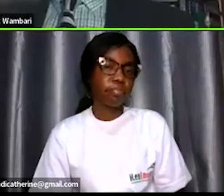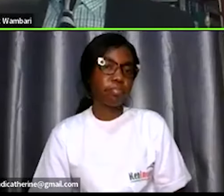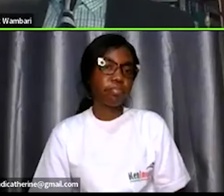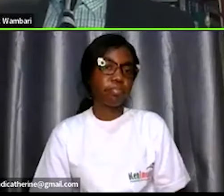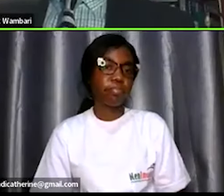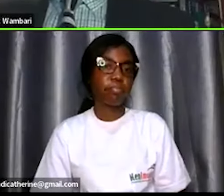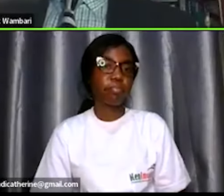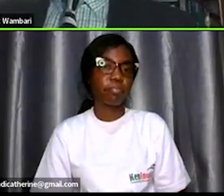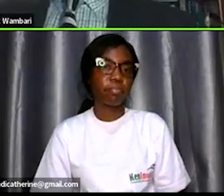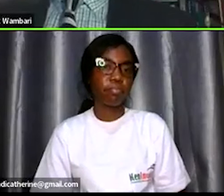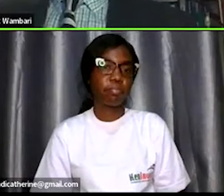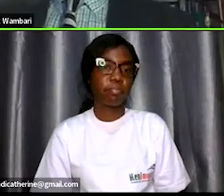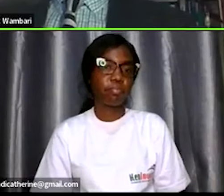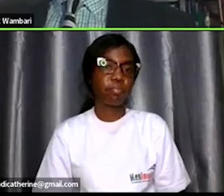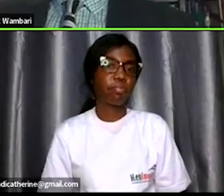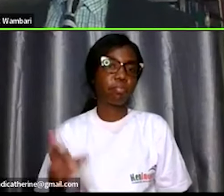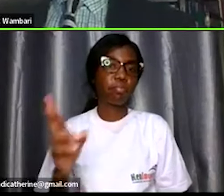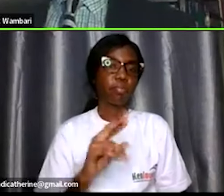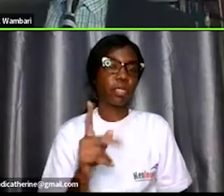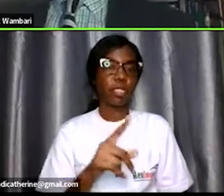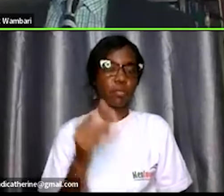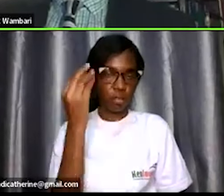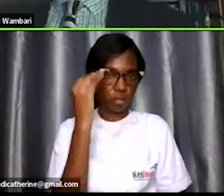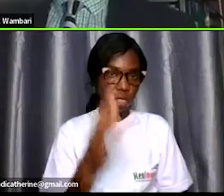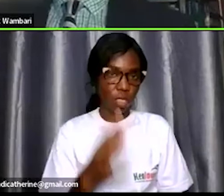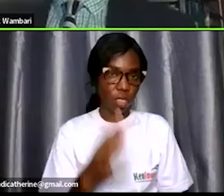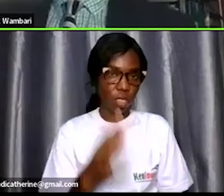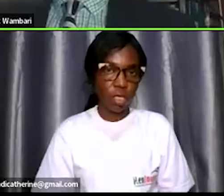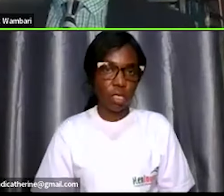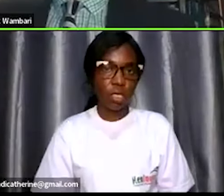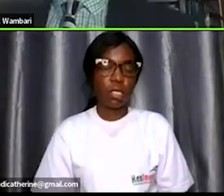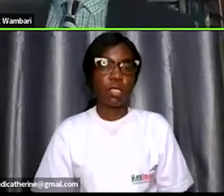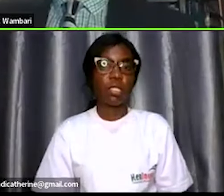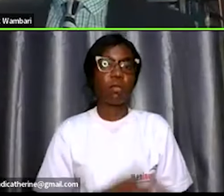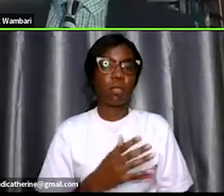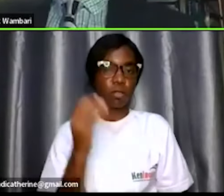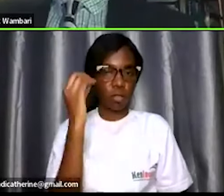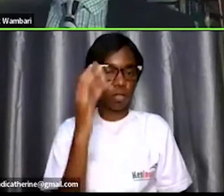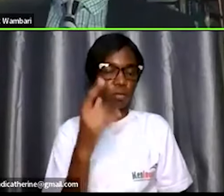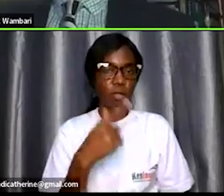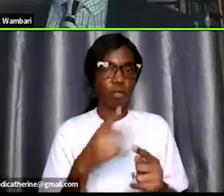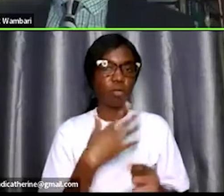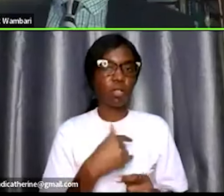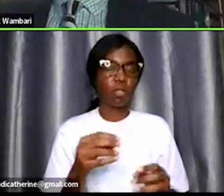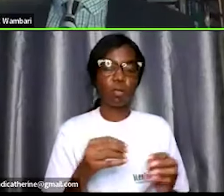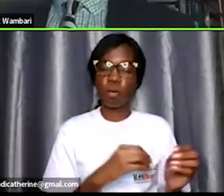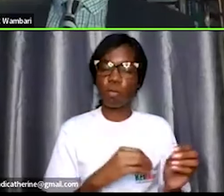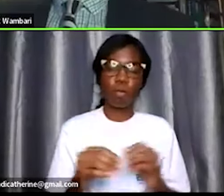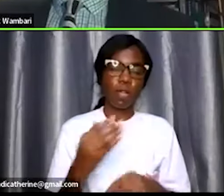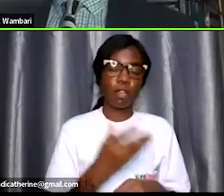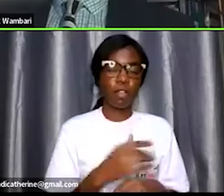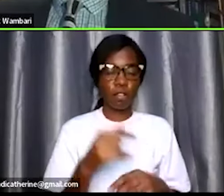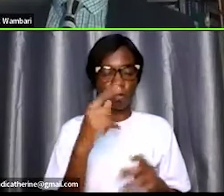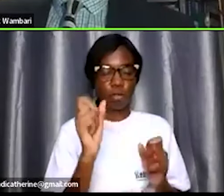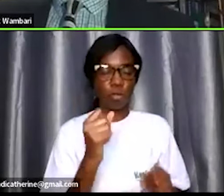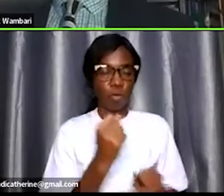um sorry repeat the question as a student did you say a student somebody is a student but they want to move as soon as they graduate will it work or do